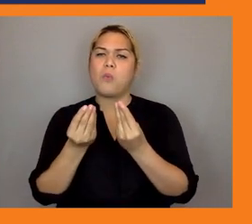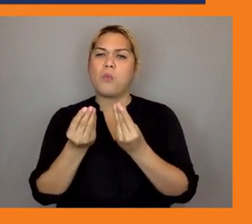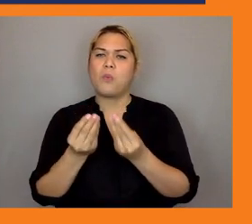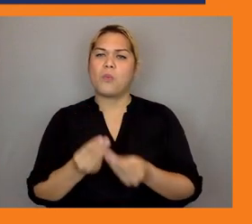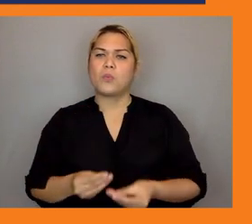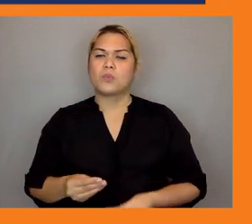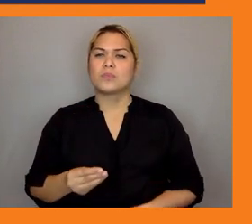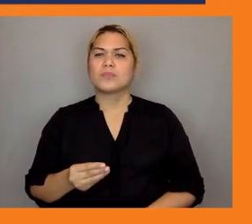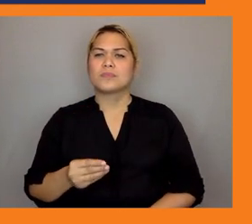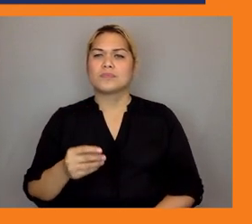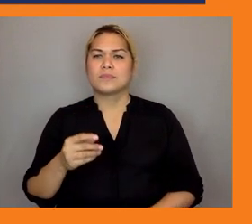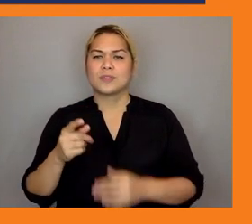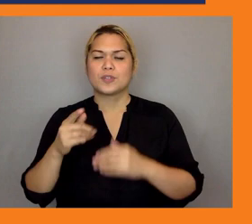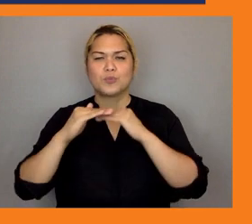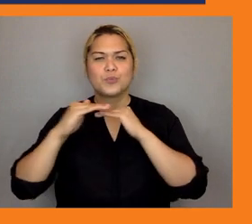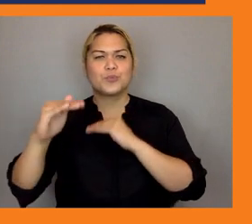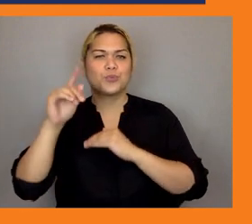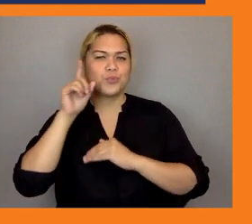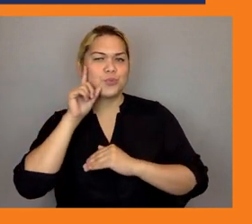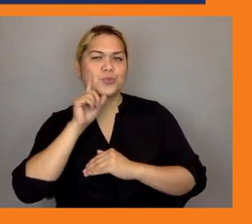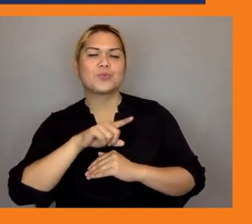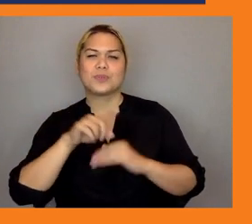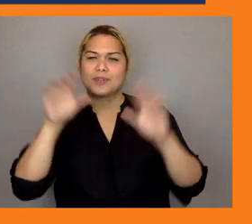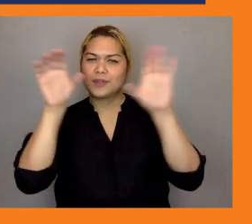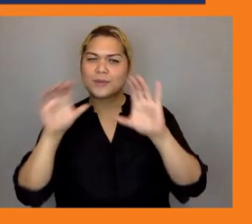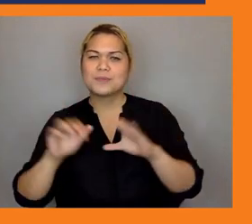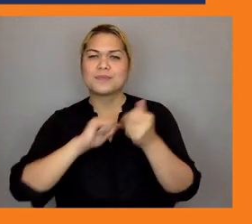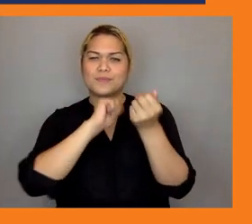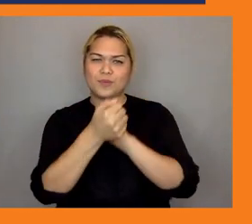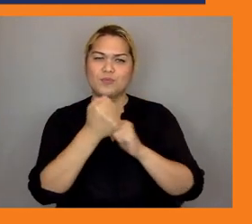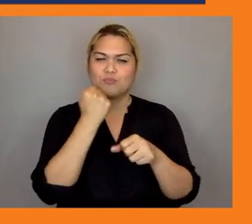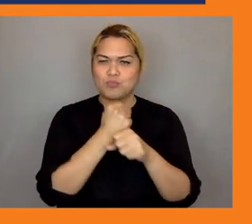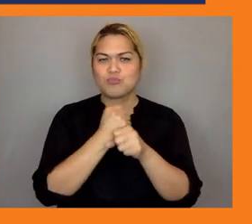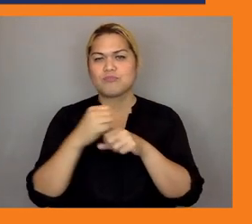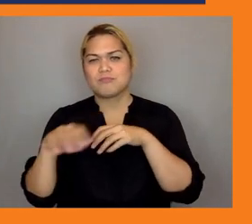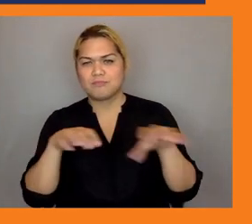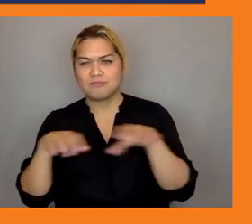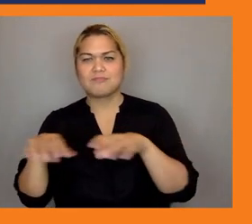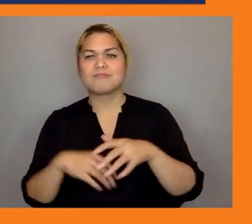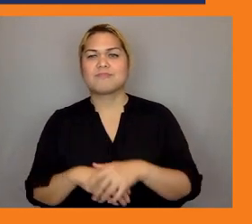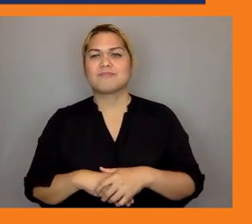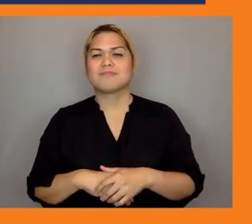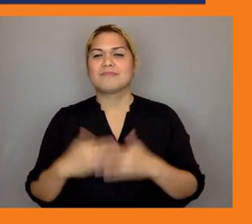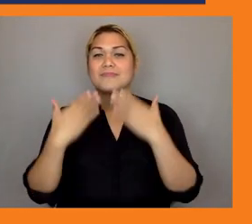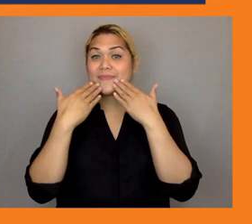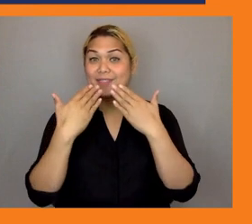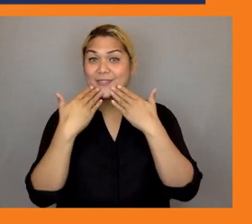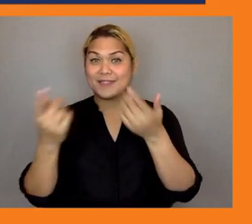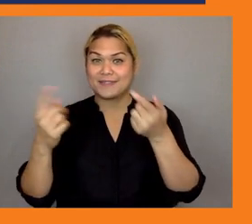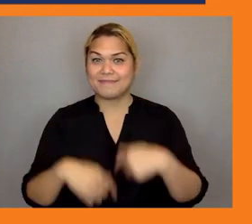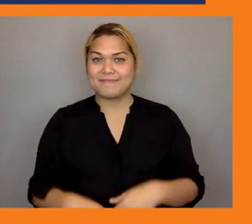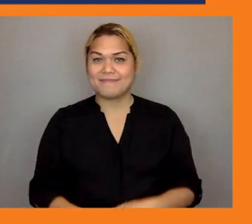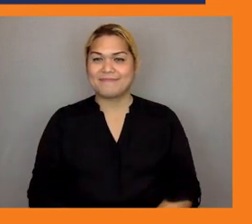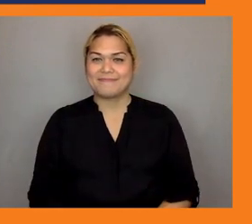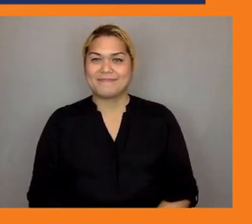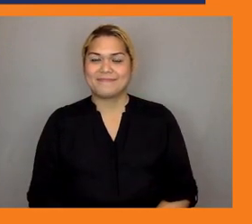of climate action welcome to the session kate and thanks for joining us thanks simon thanks iris and great